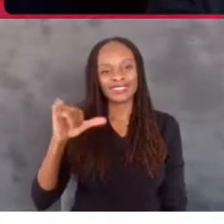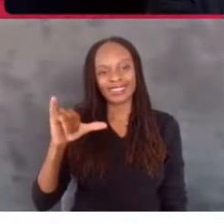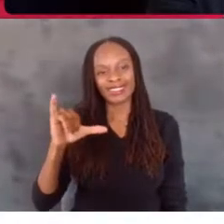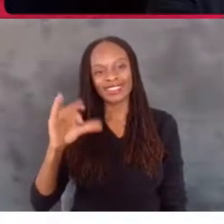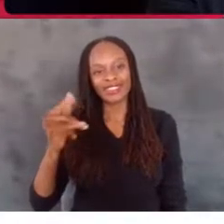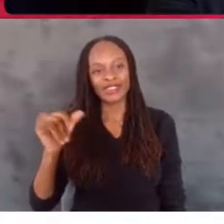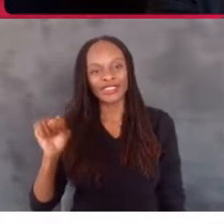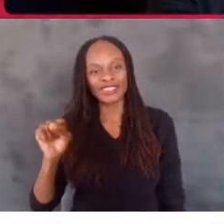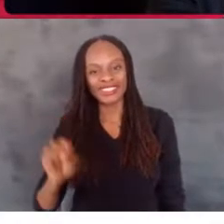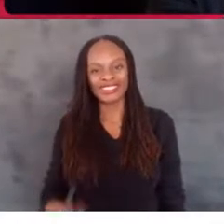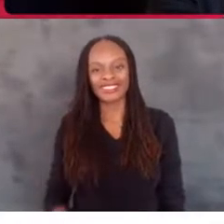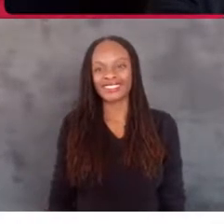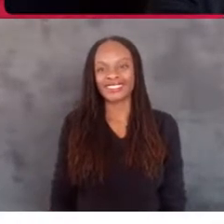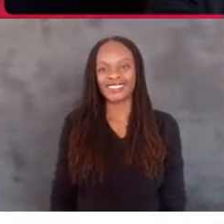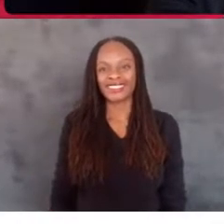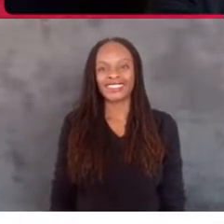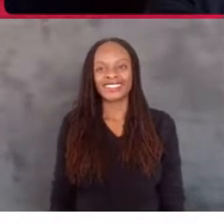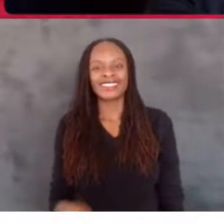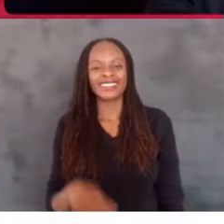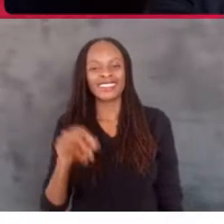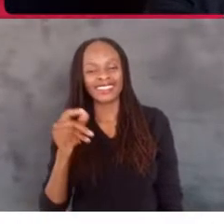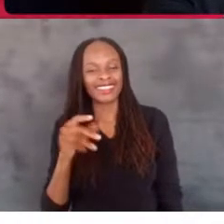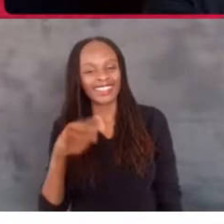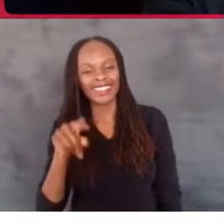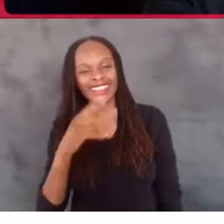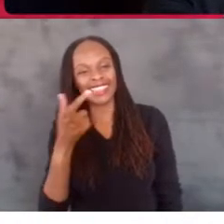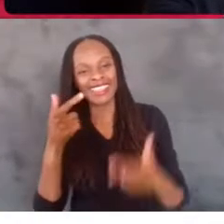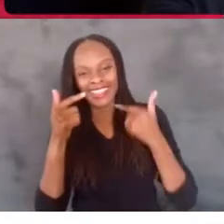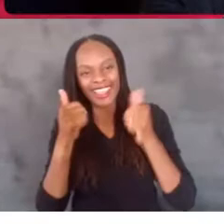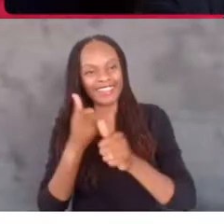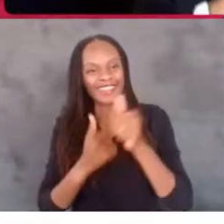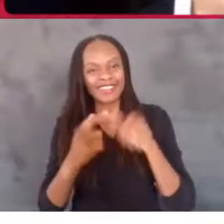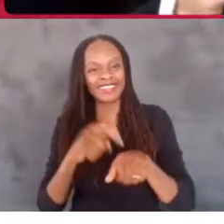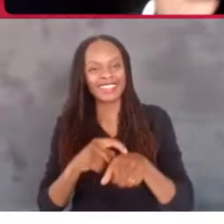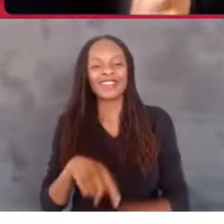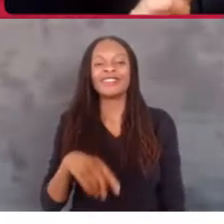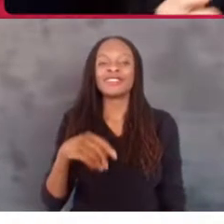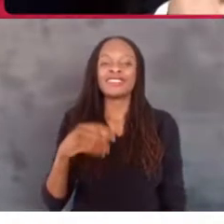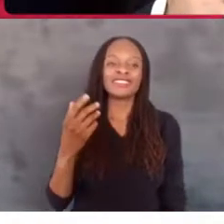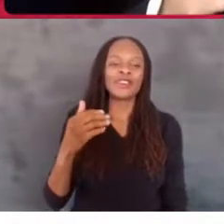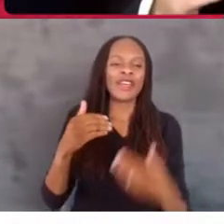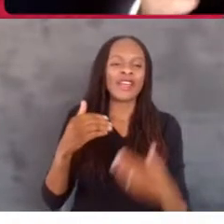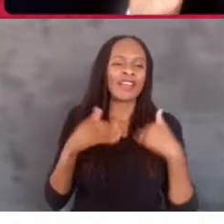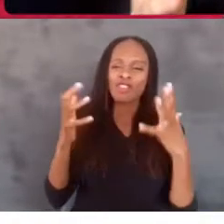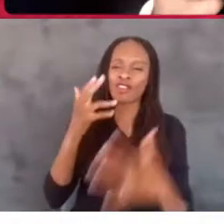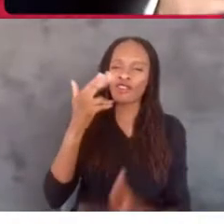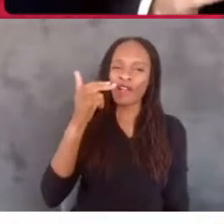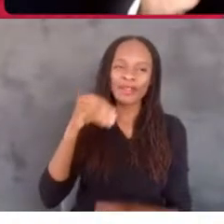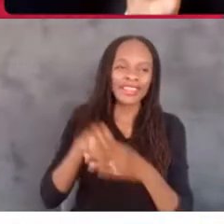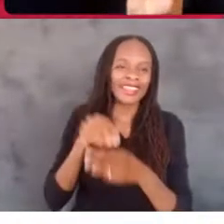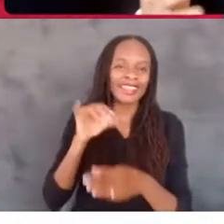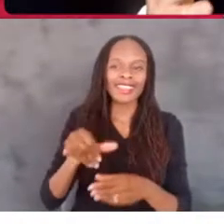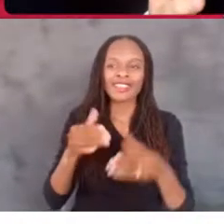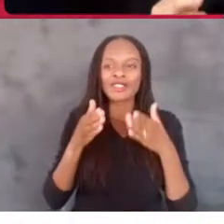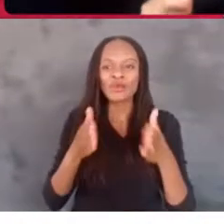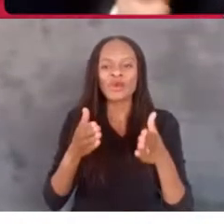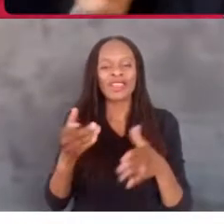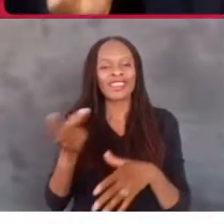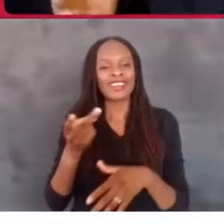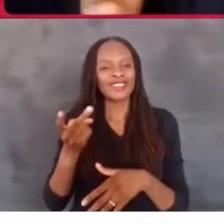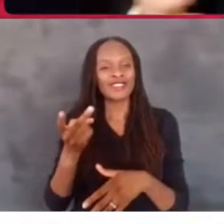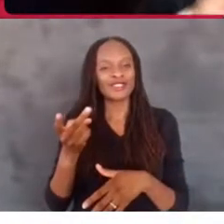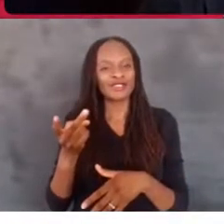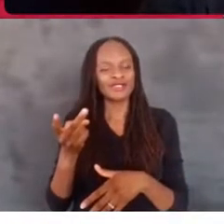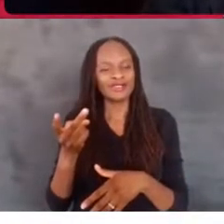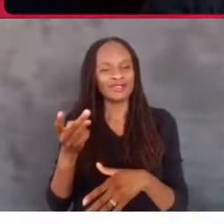A little bit of laugh every time. It's such a great, there's so much comedy in there, and just the way that you guys were